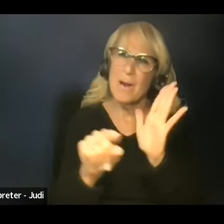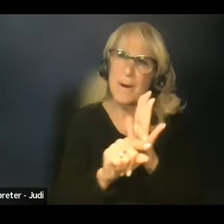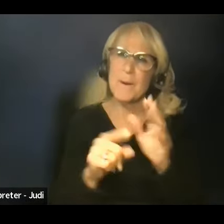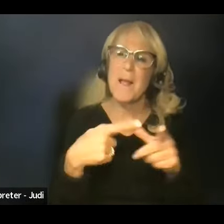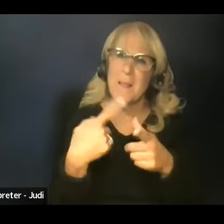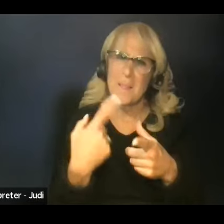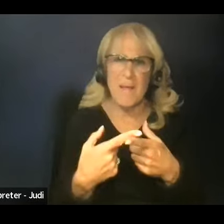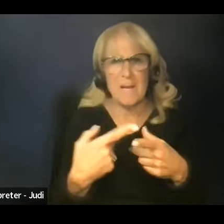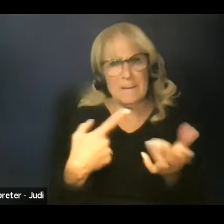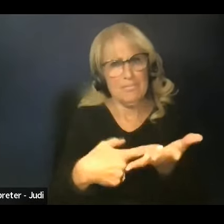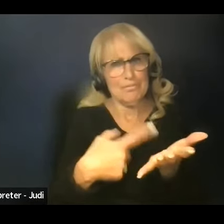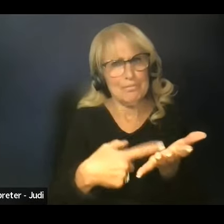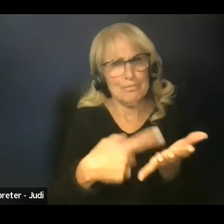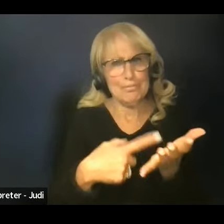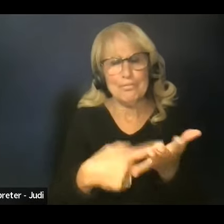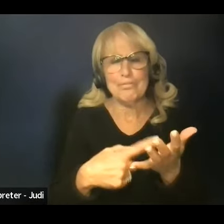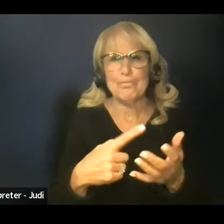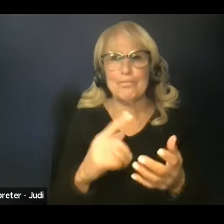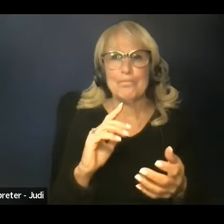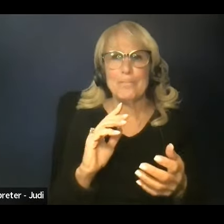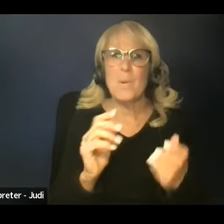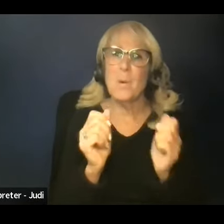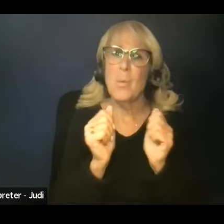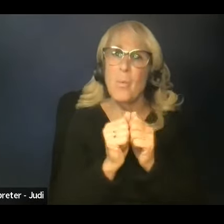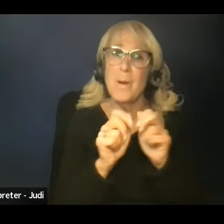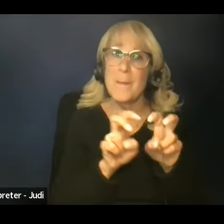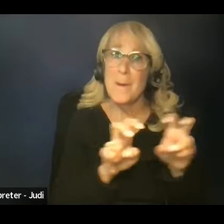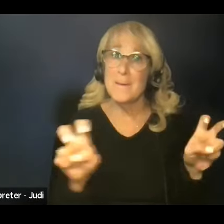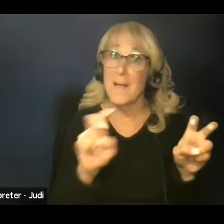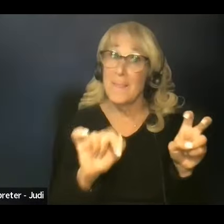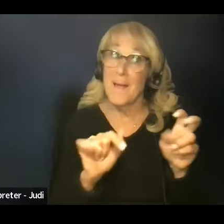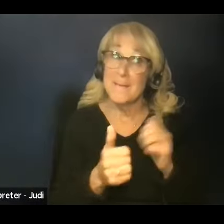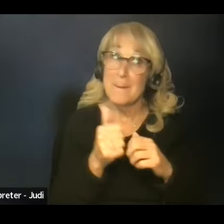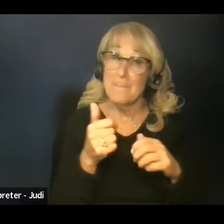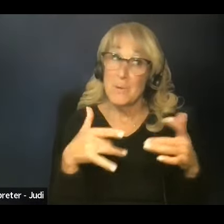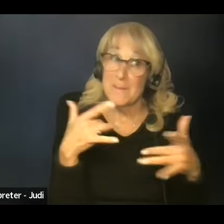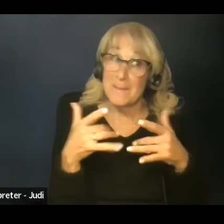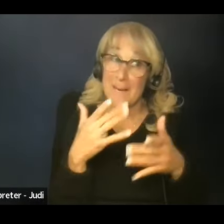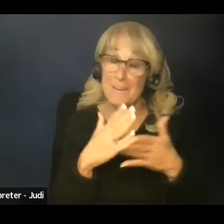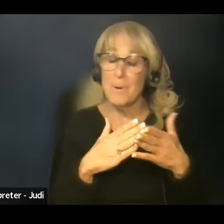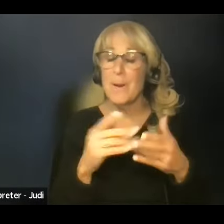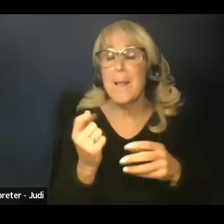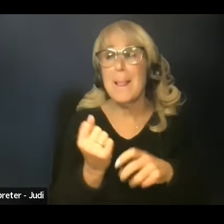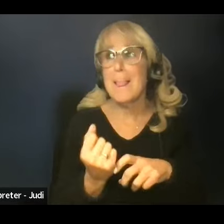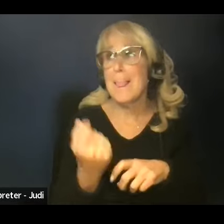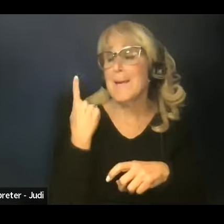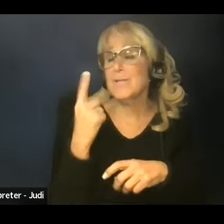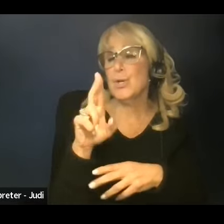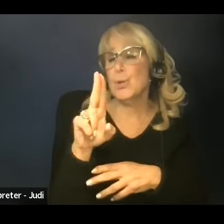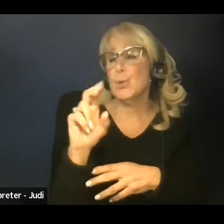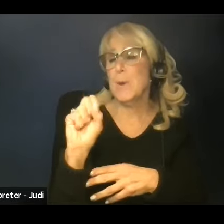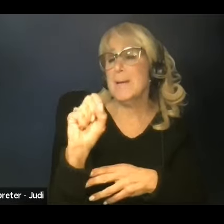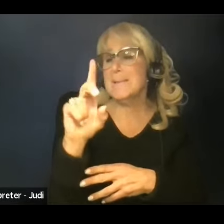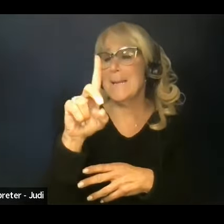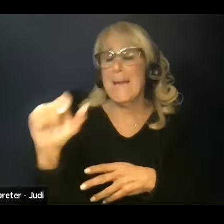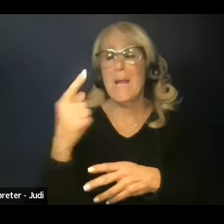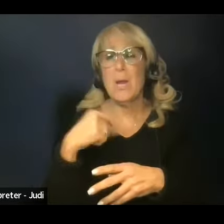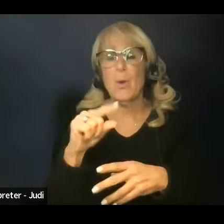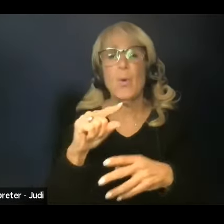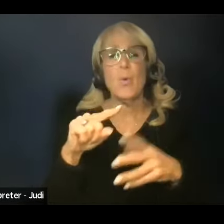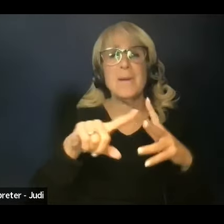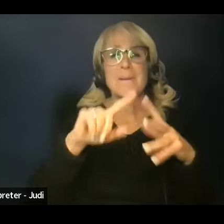then get right to the discussion with our panelists, which is the most exciting part. So last year at USDA, we launched the